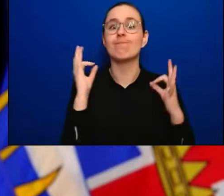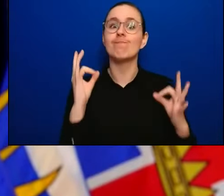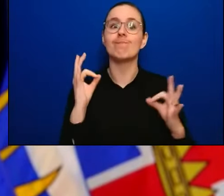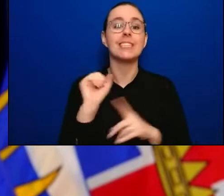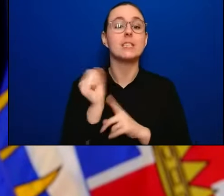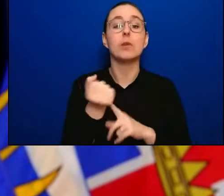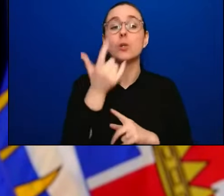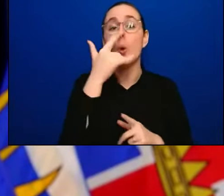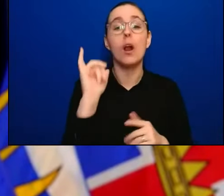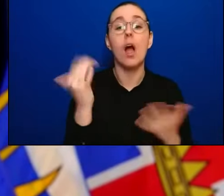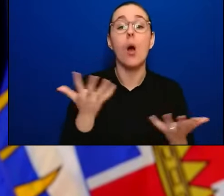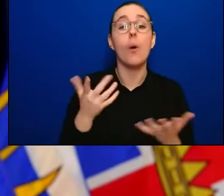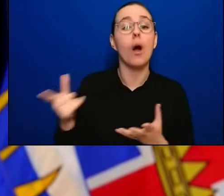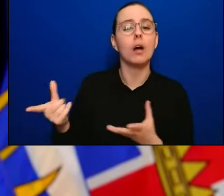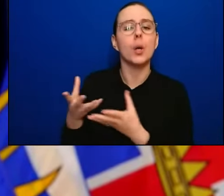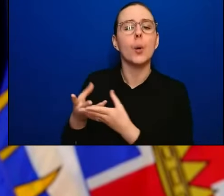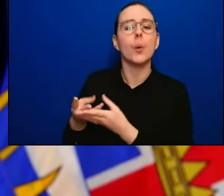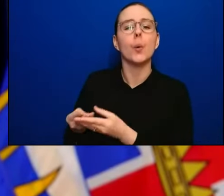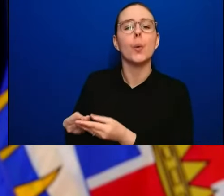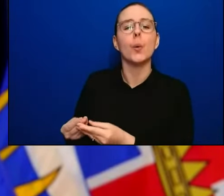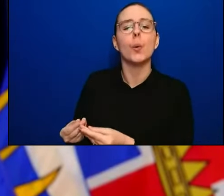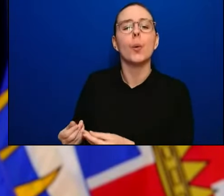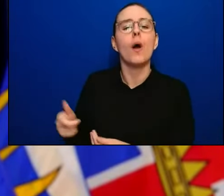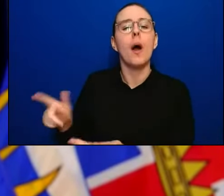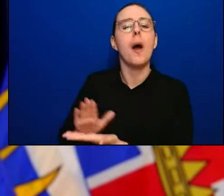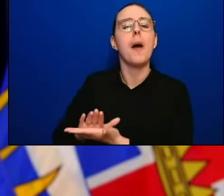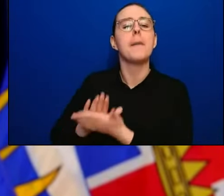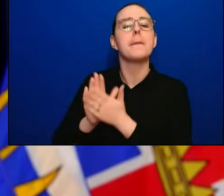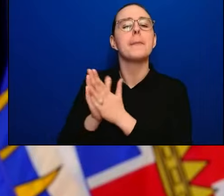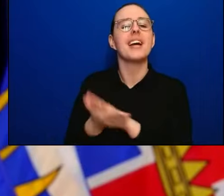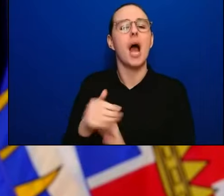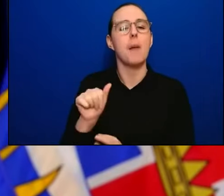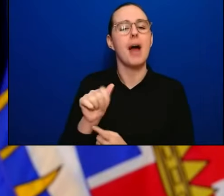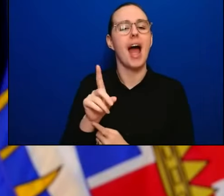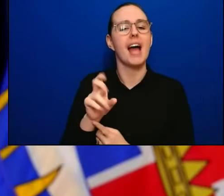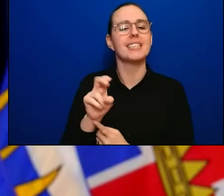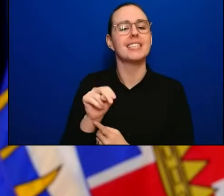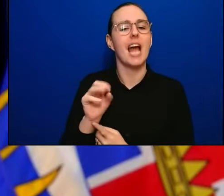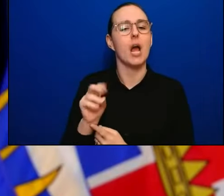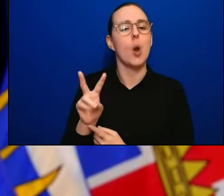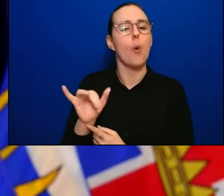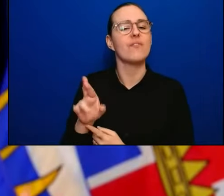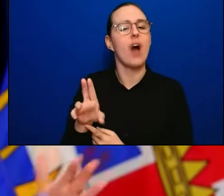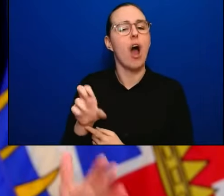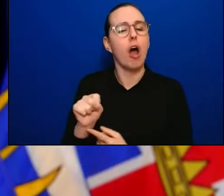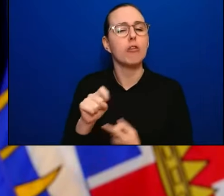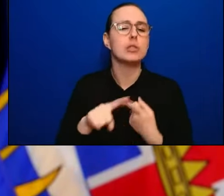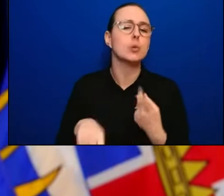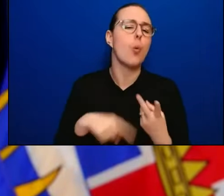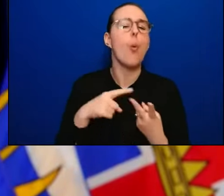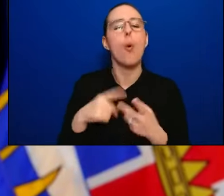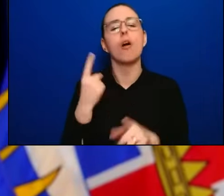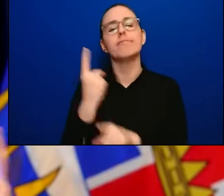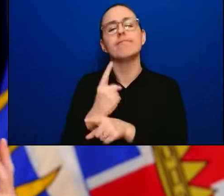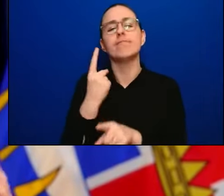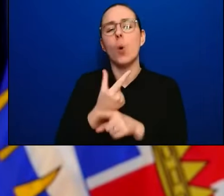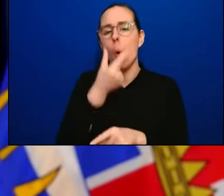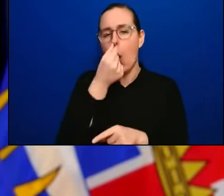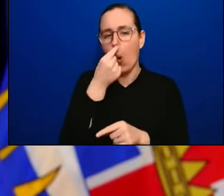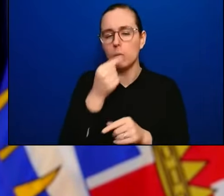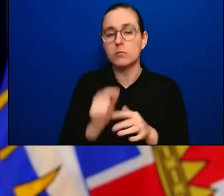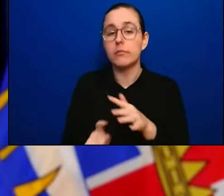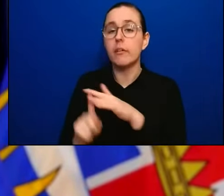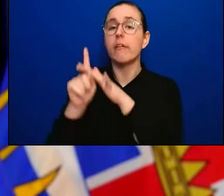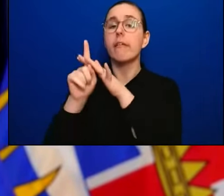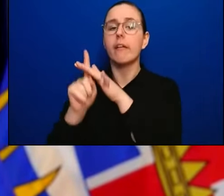be more like an adenovirus or a common cold virus virus. But it's not there right now. So for the next few months we have a